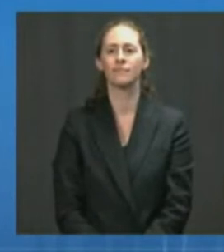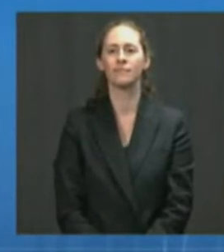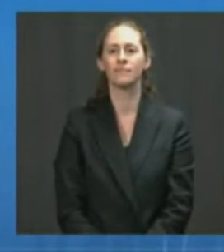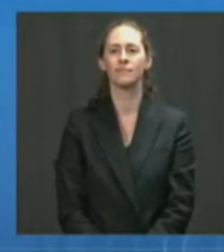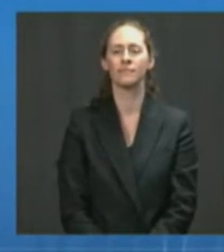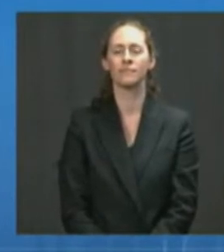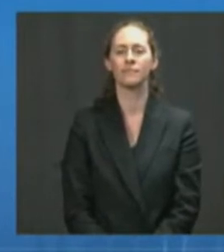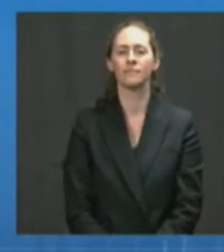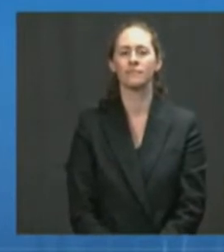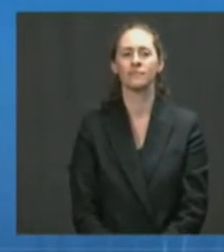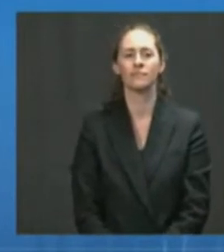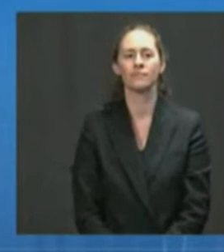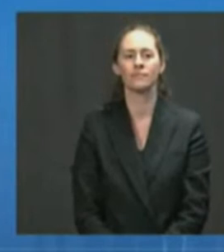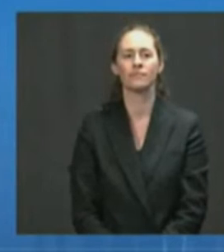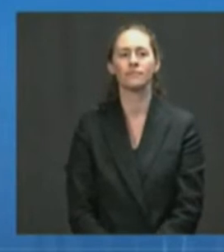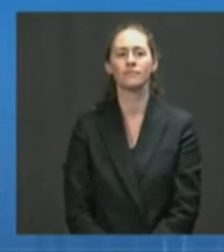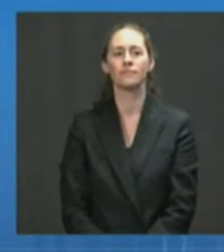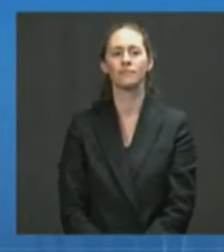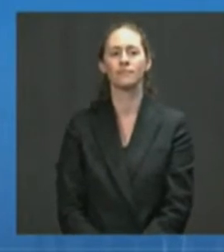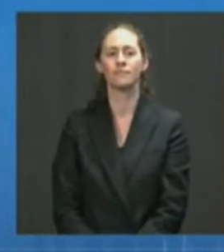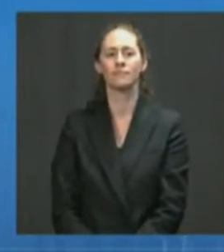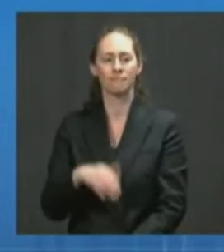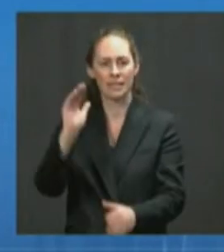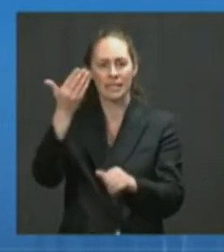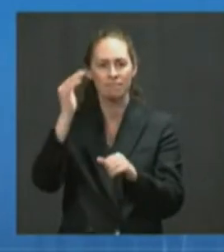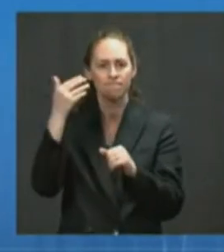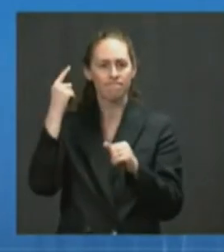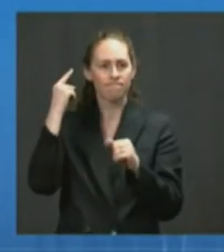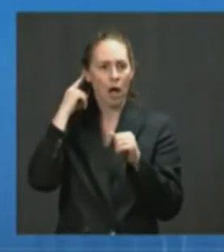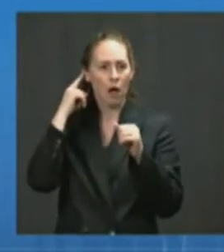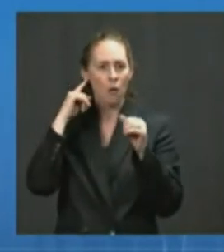I believe we're having trouble hearing the questions if the questions have begun.